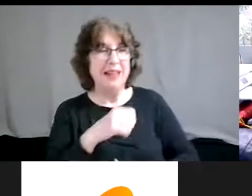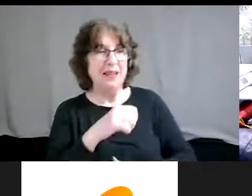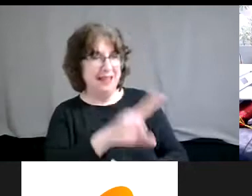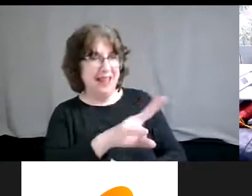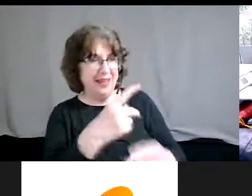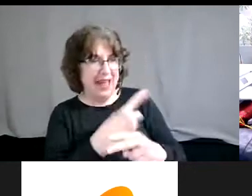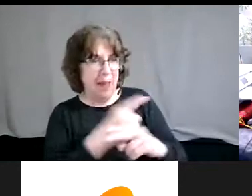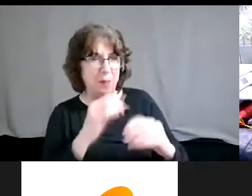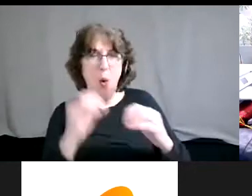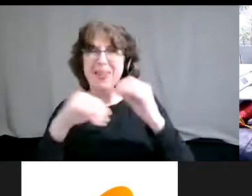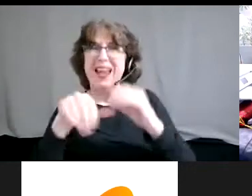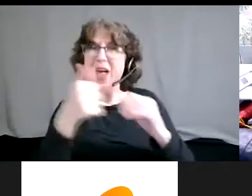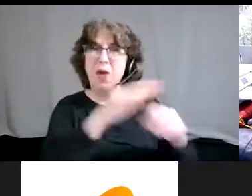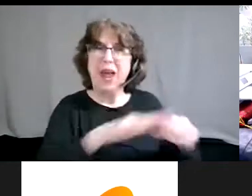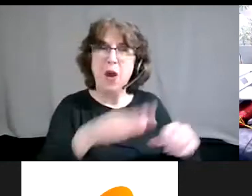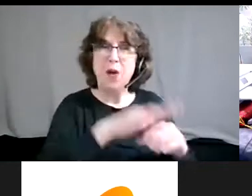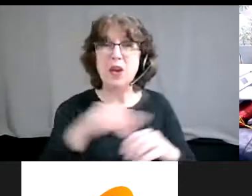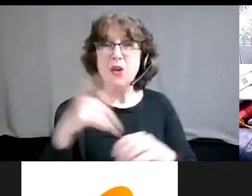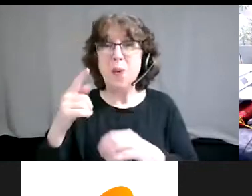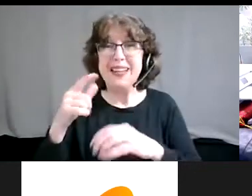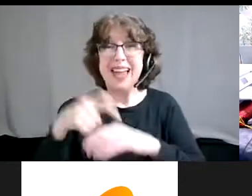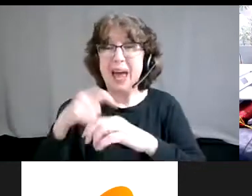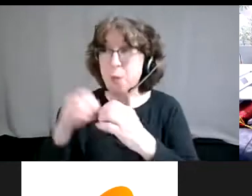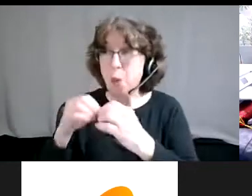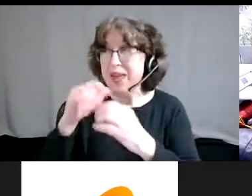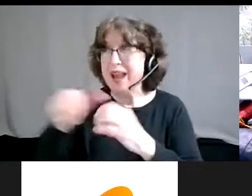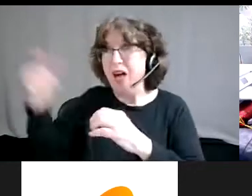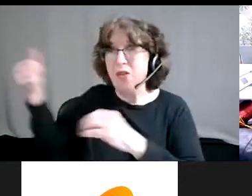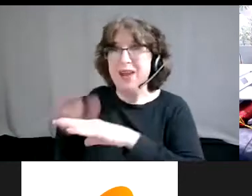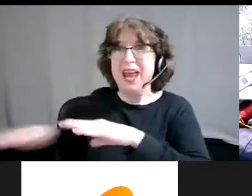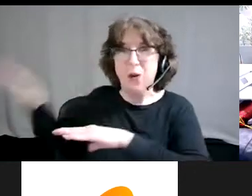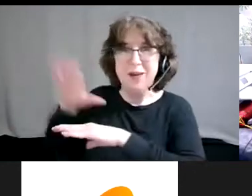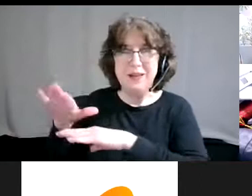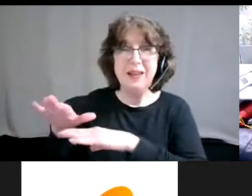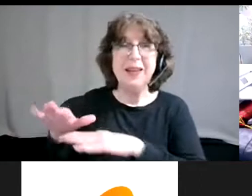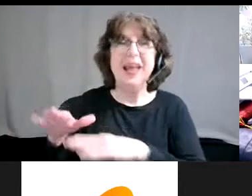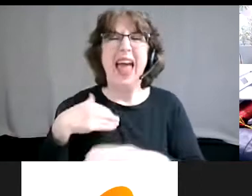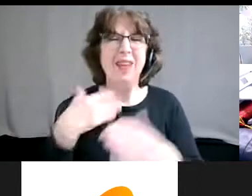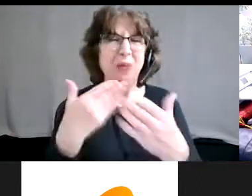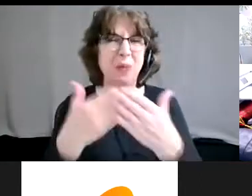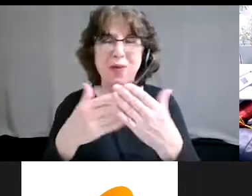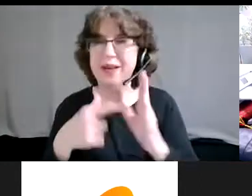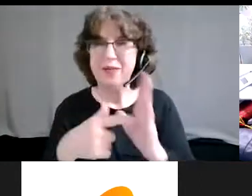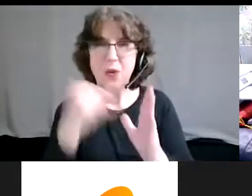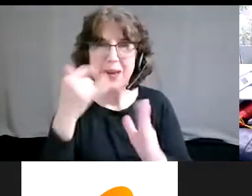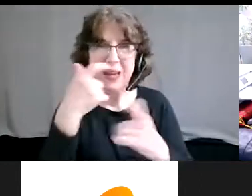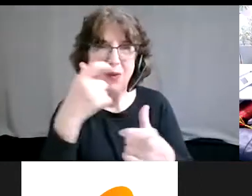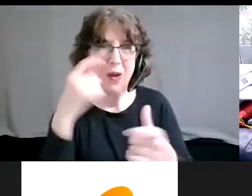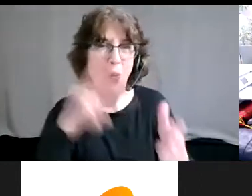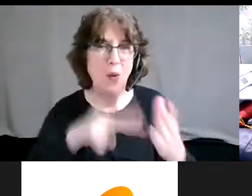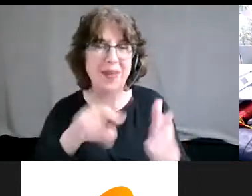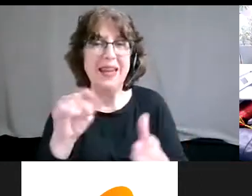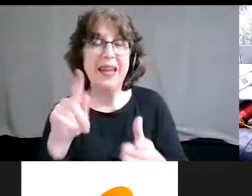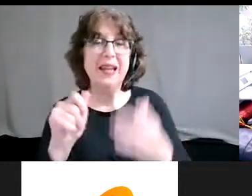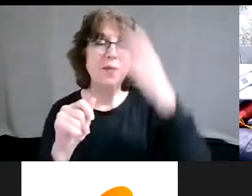resource I can share out after this, if anyone's interested in that data. Now you have to think about this. If